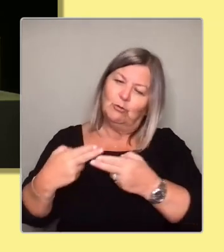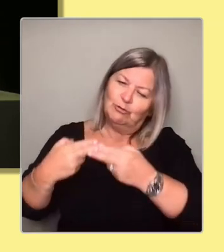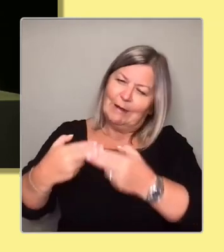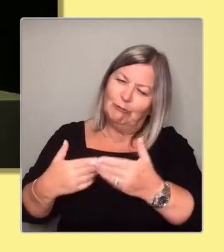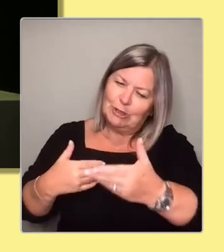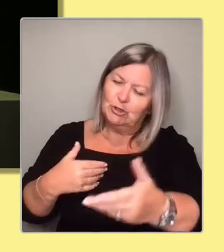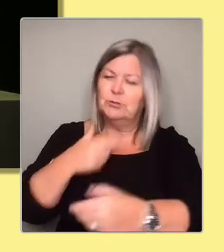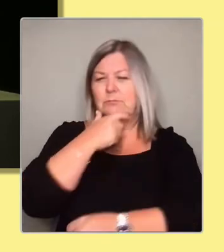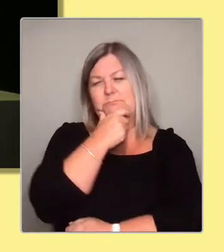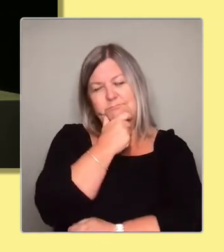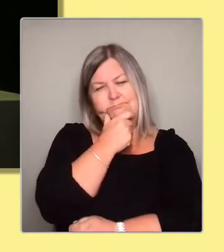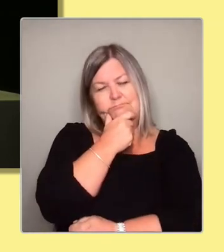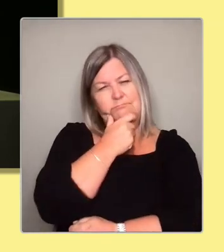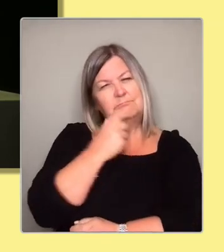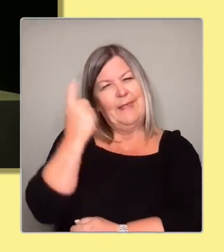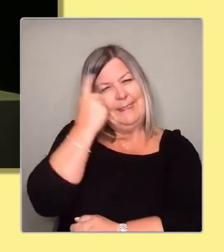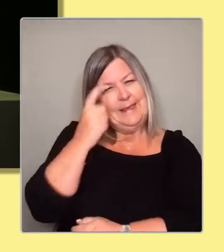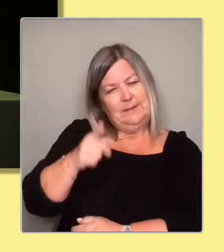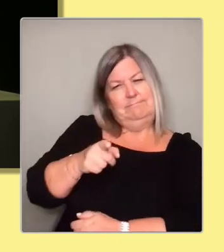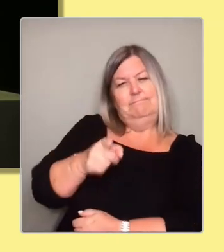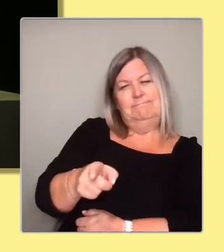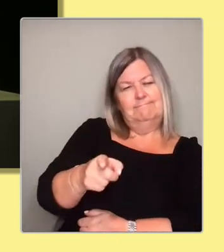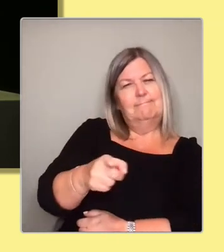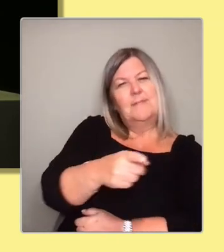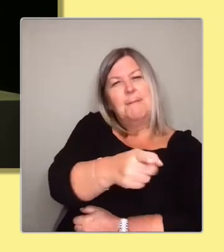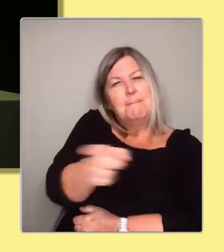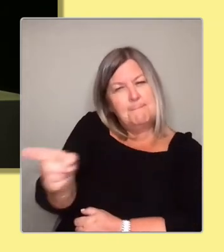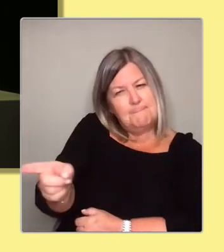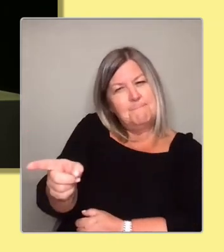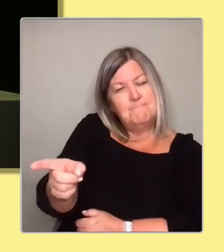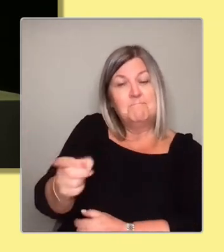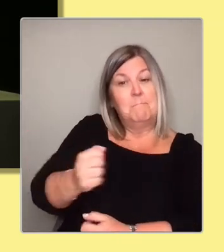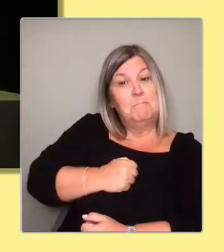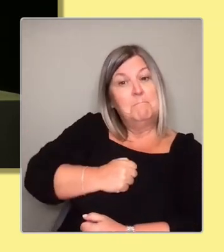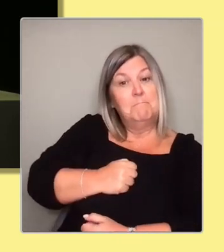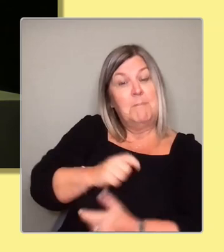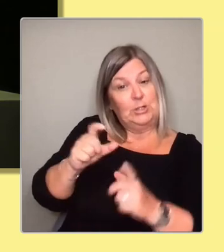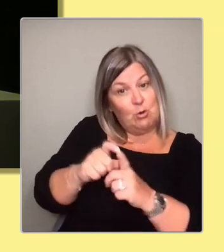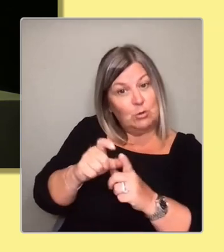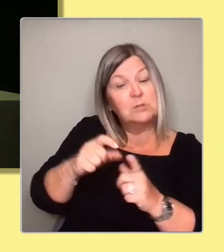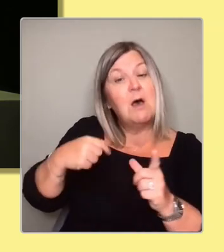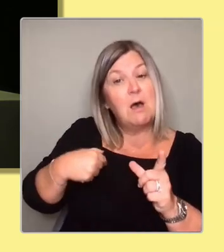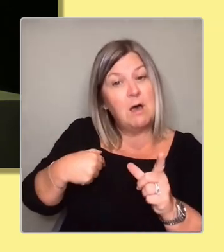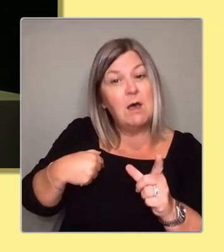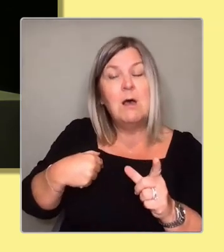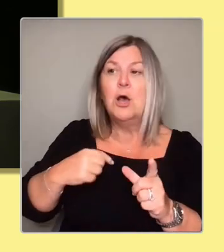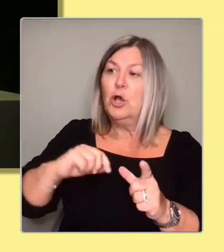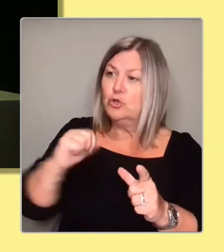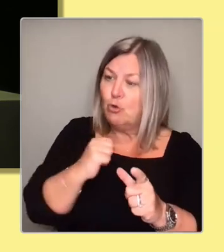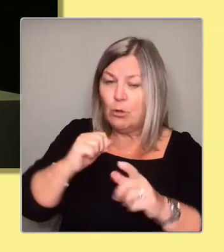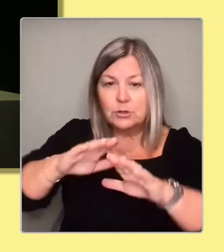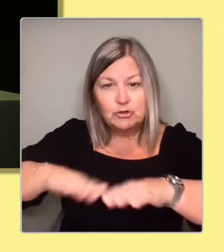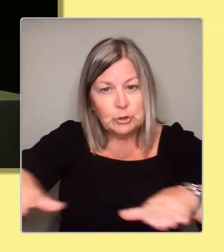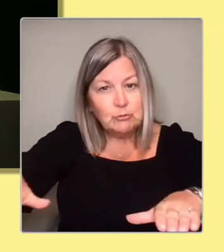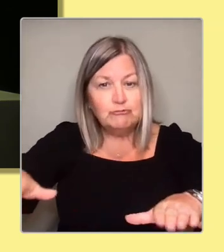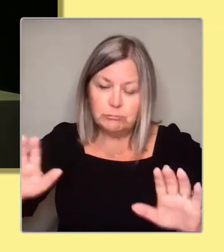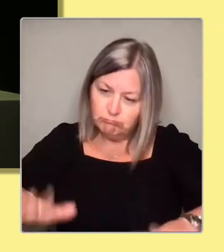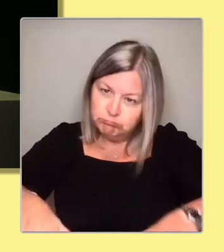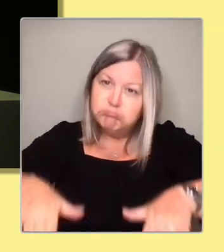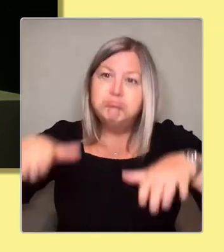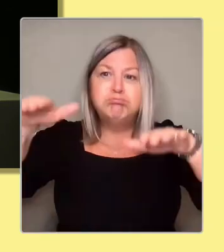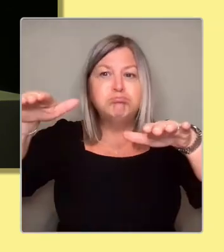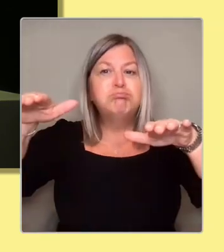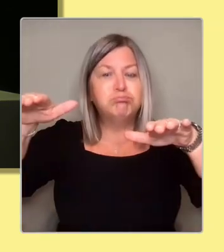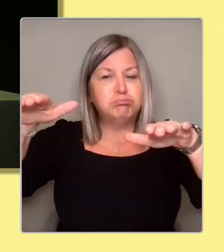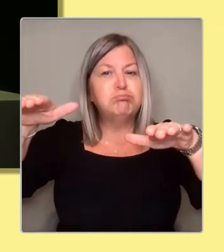it take to ensure that my little girl and Scotland's children grow up in a land that is